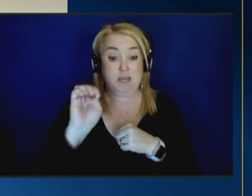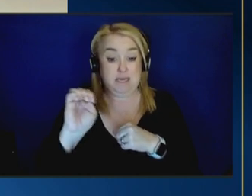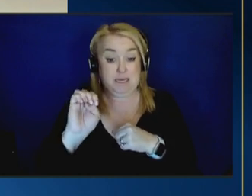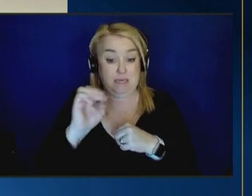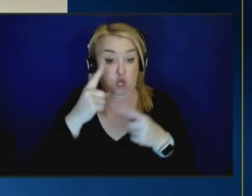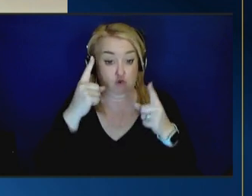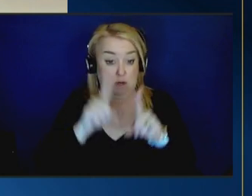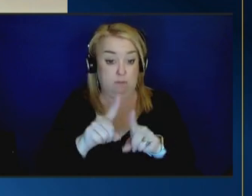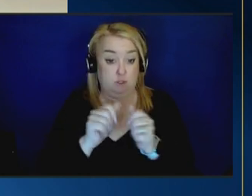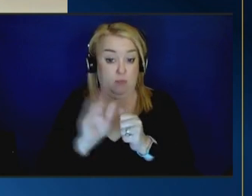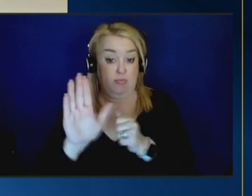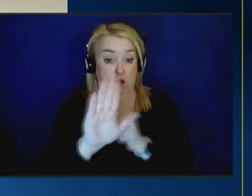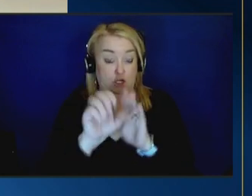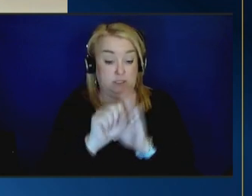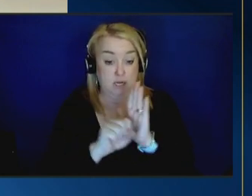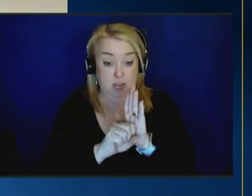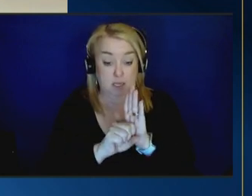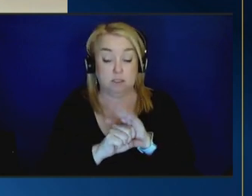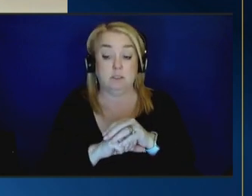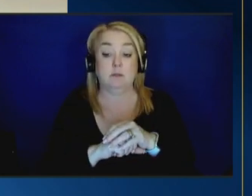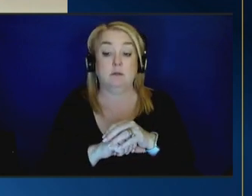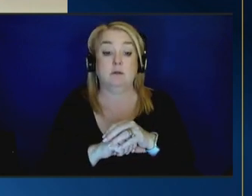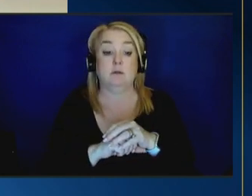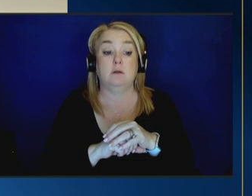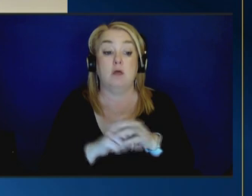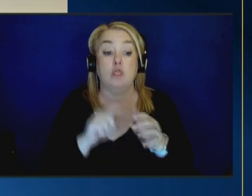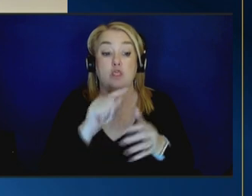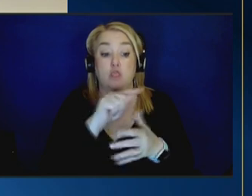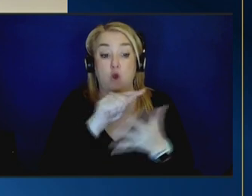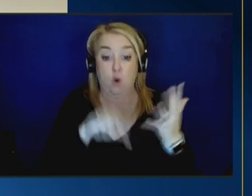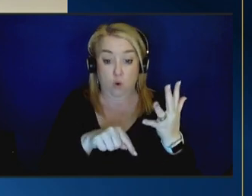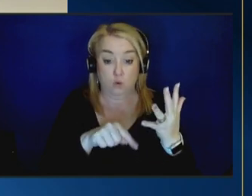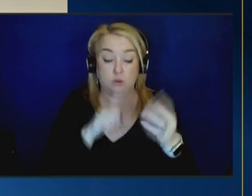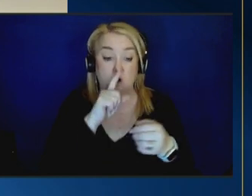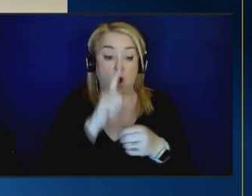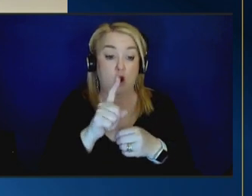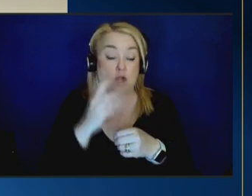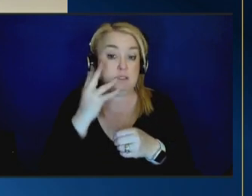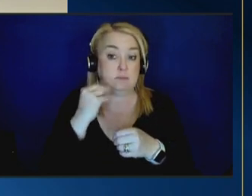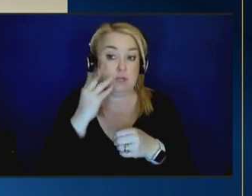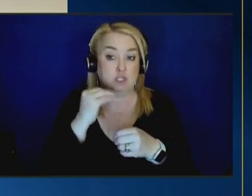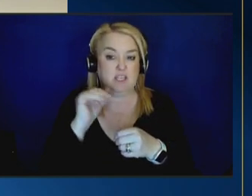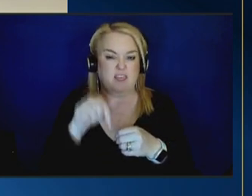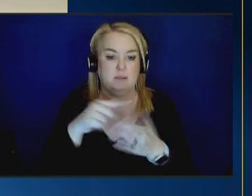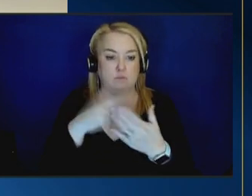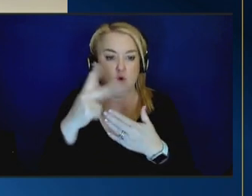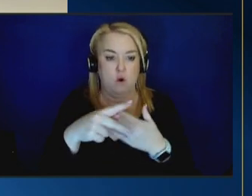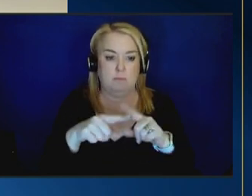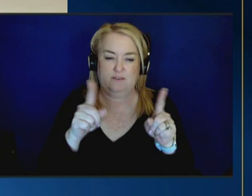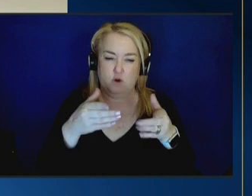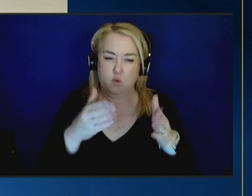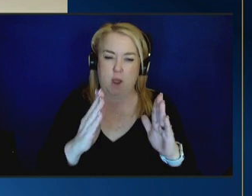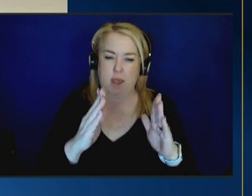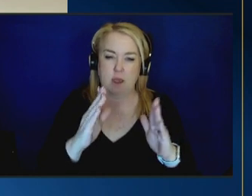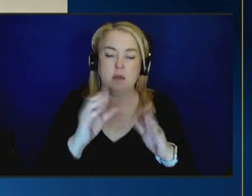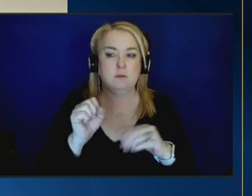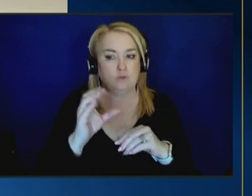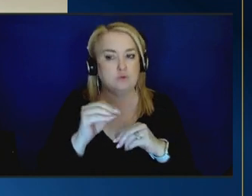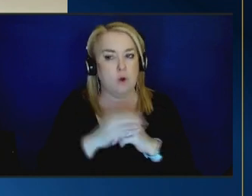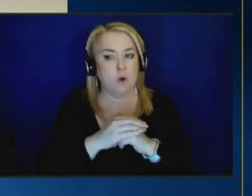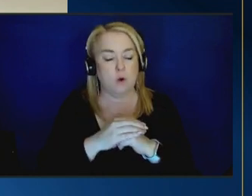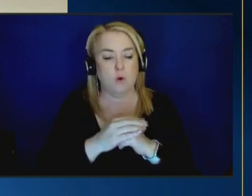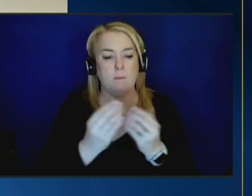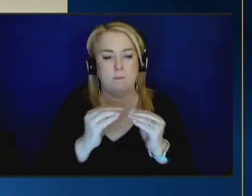their state um and those uh those tribes are experiencing this program in a different way so they're they're limited